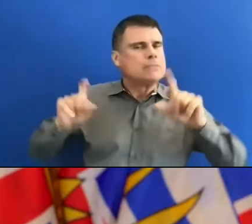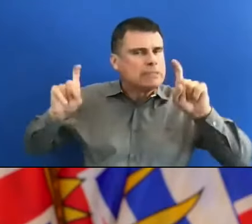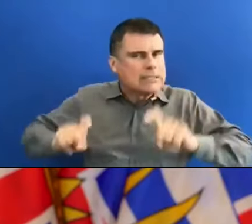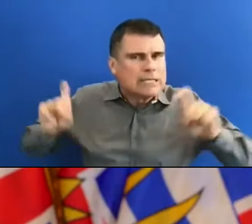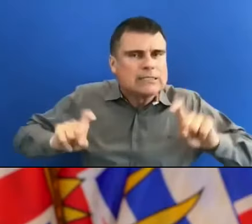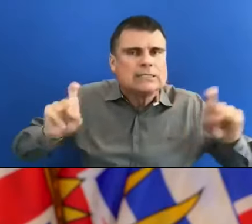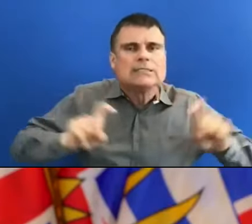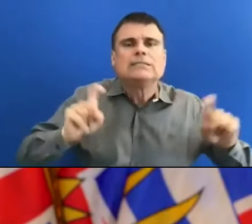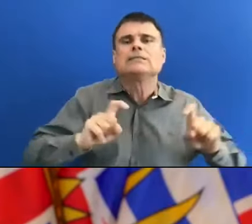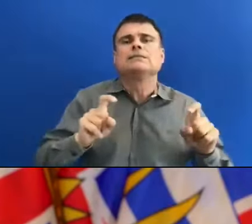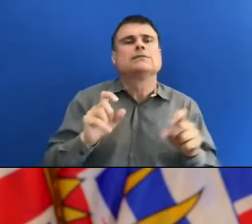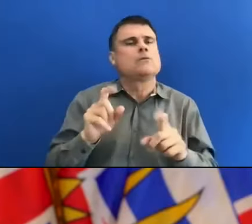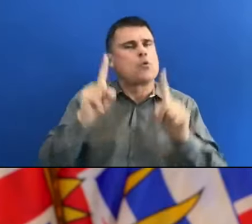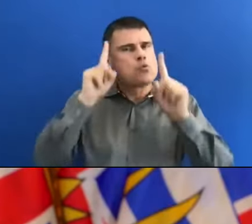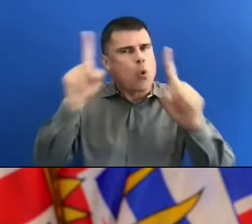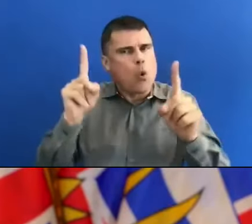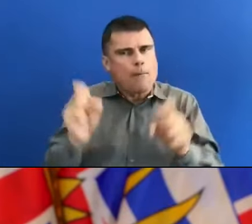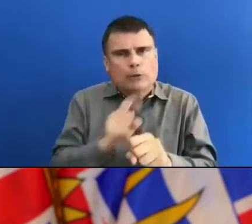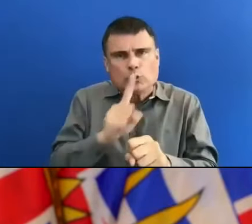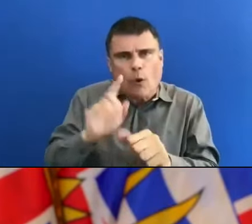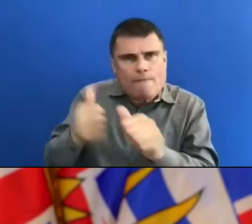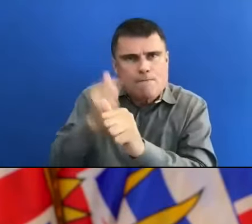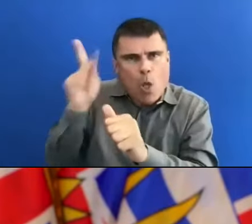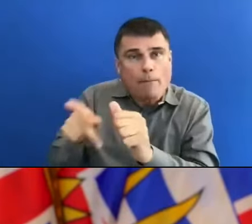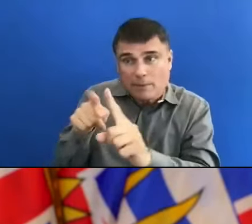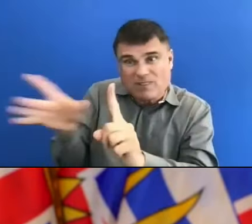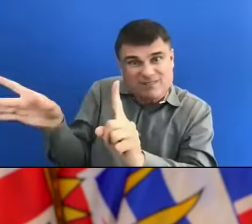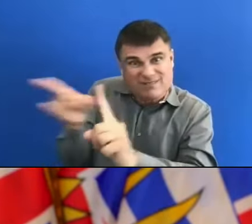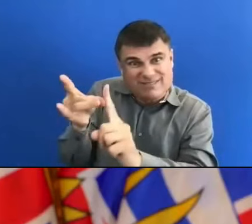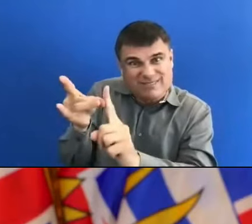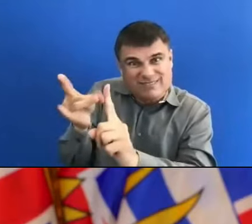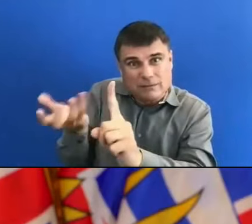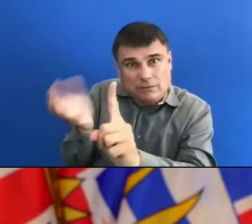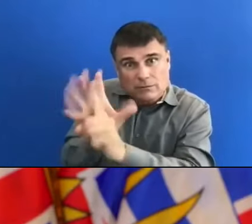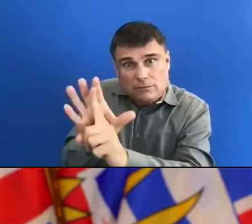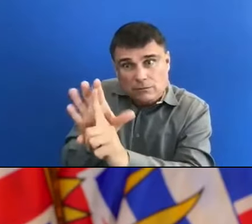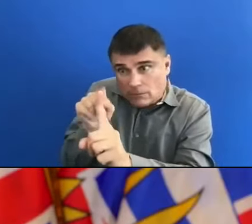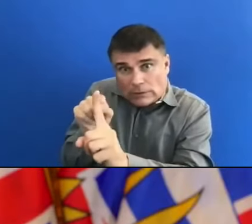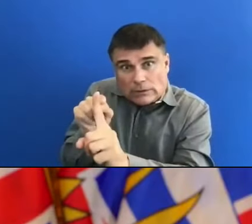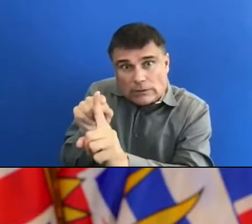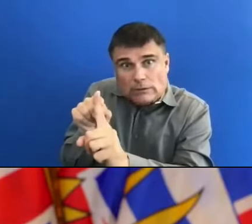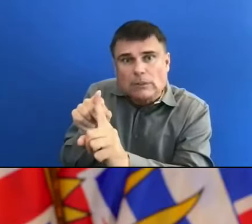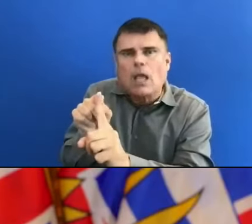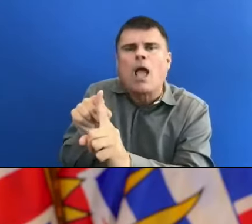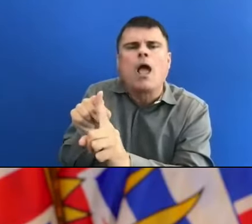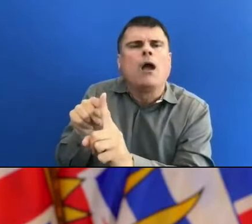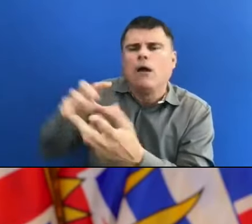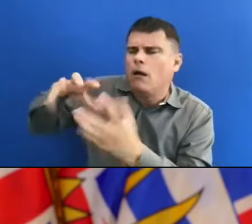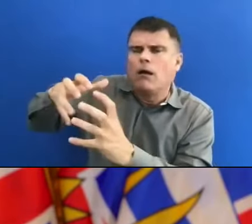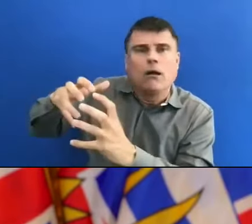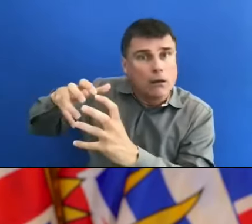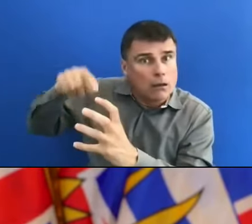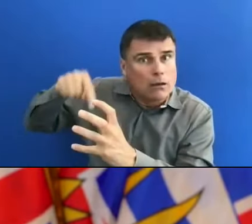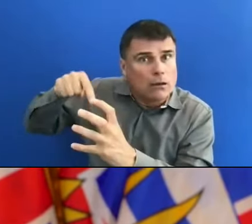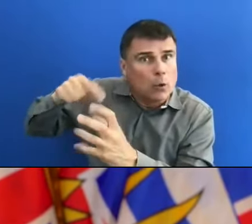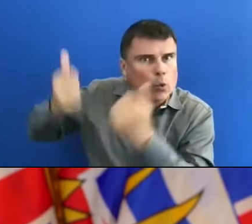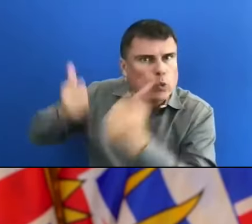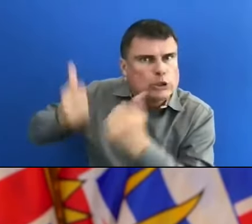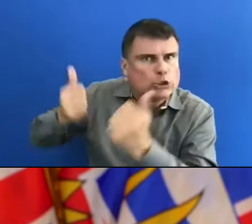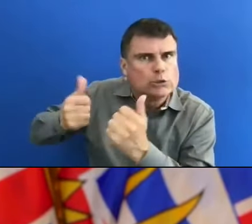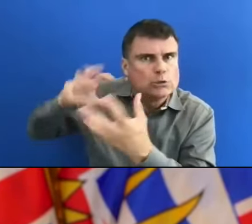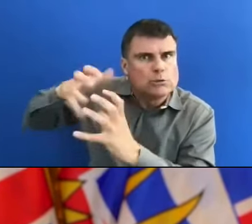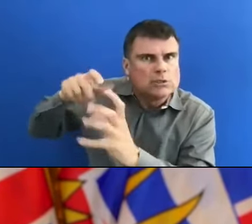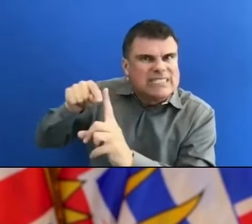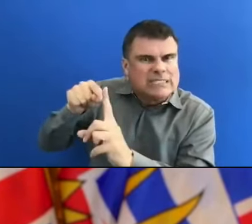following cases and following which strains of the virus people are being infected with. But we also know that when you have high rates of